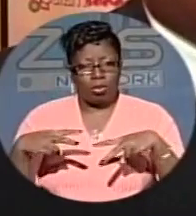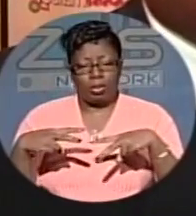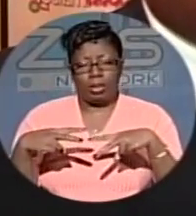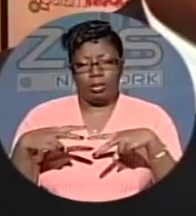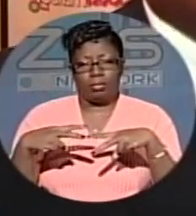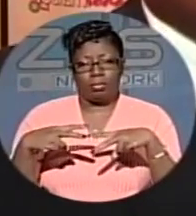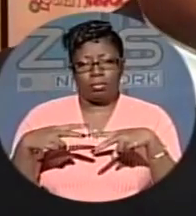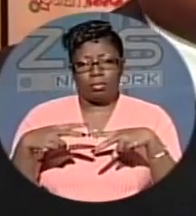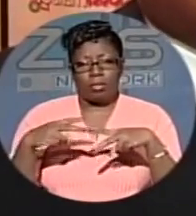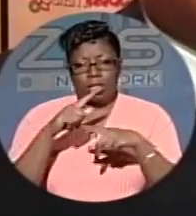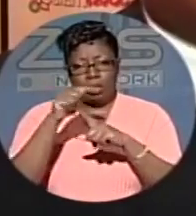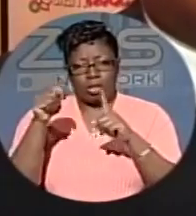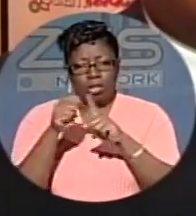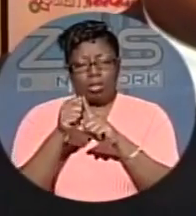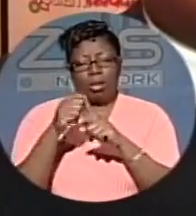really the essence of our music. see time.